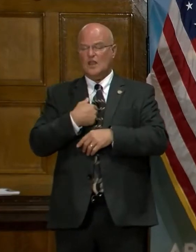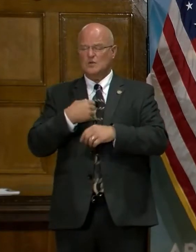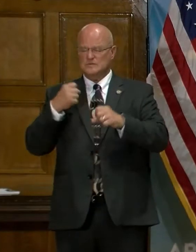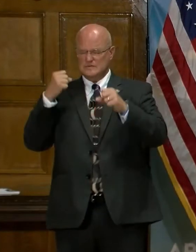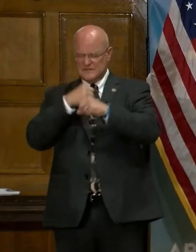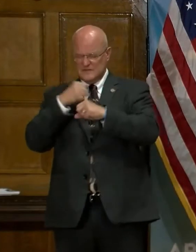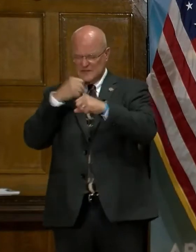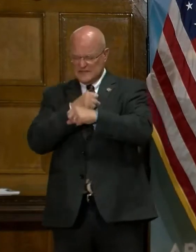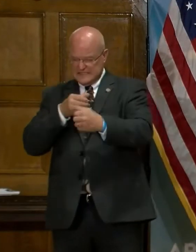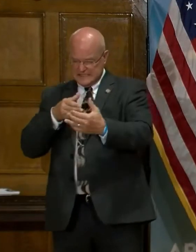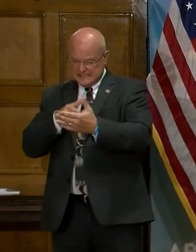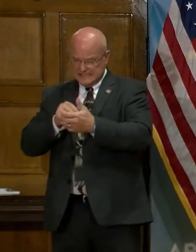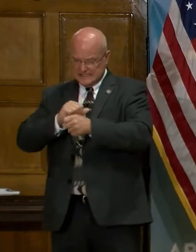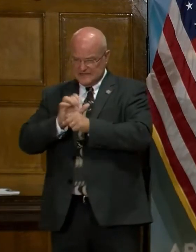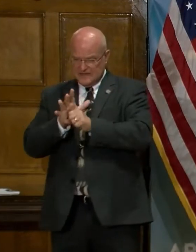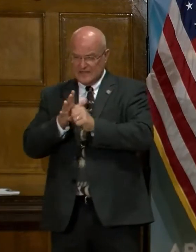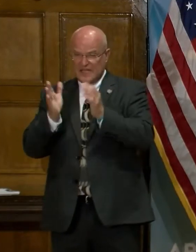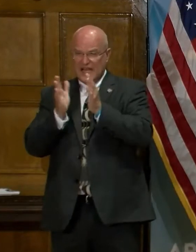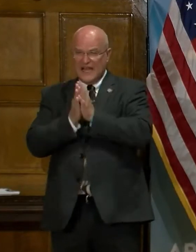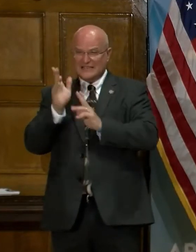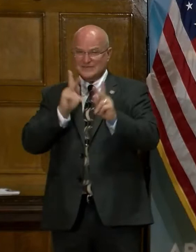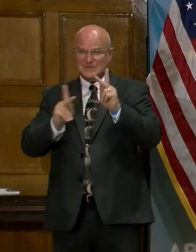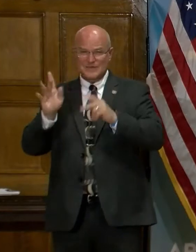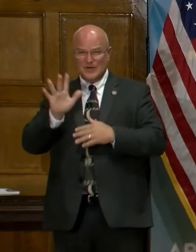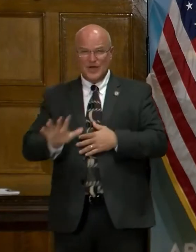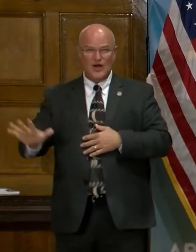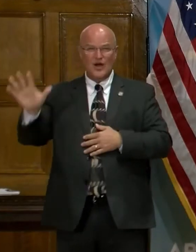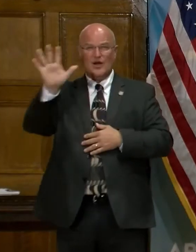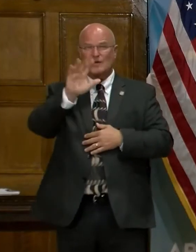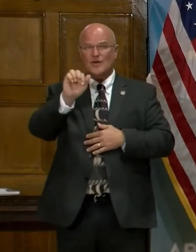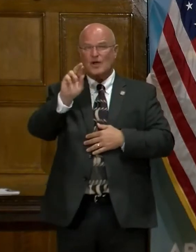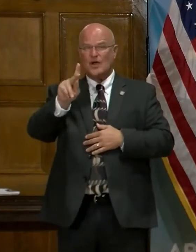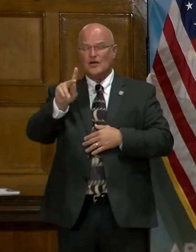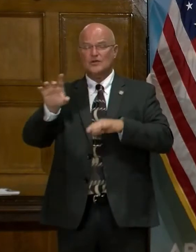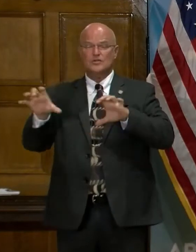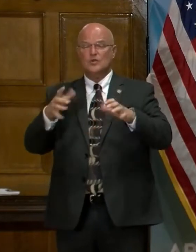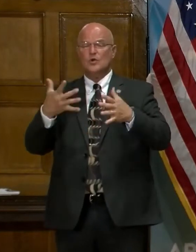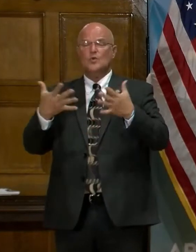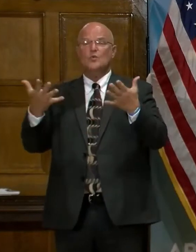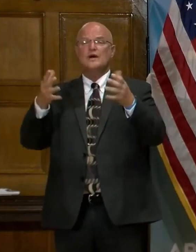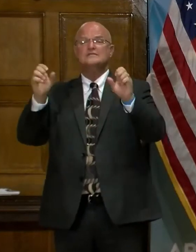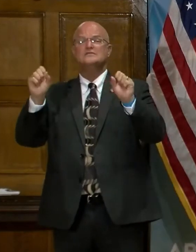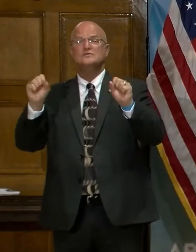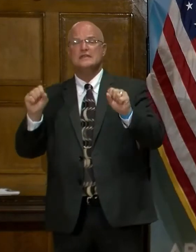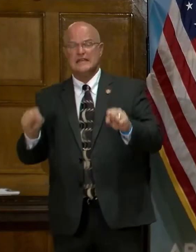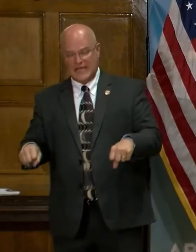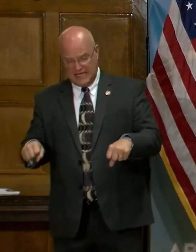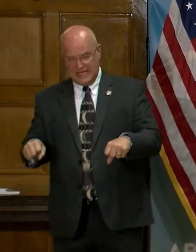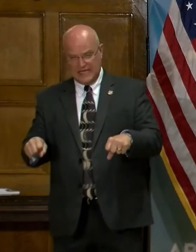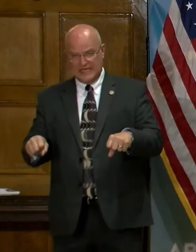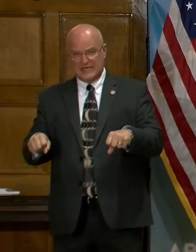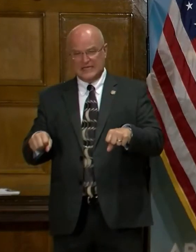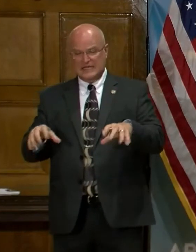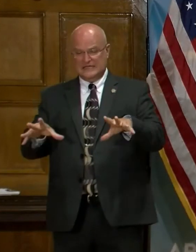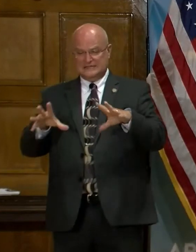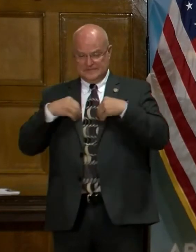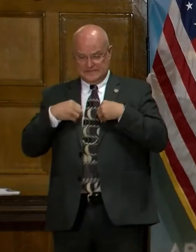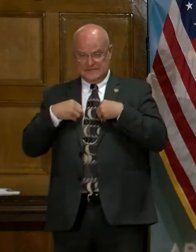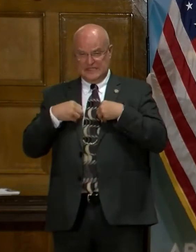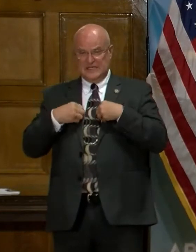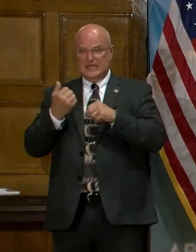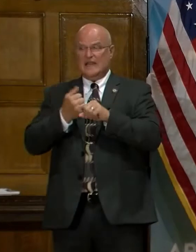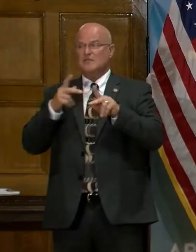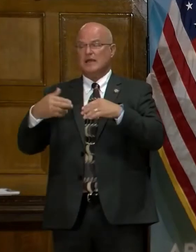this virus, I ask all Arkansans simply to do what you can. You know, let's take this on and realize